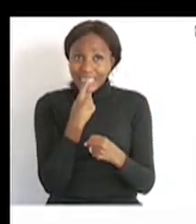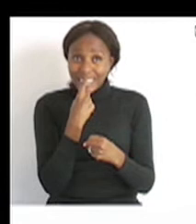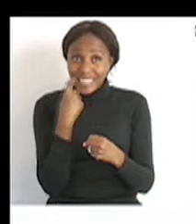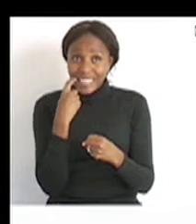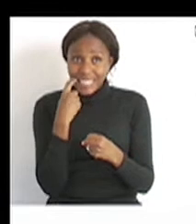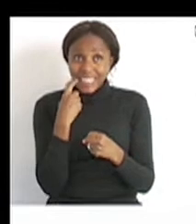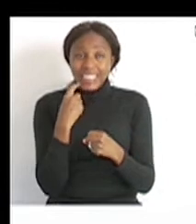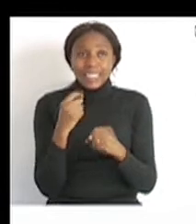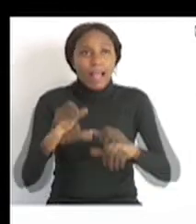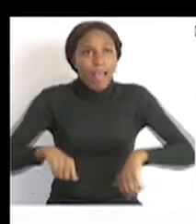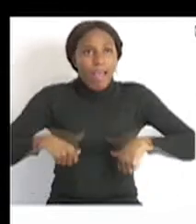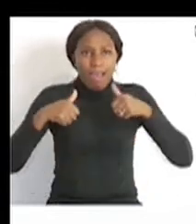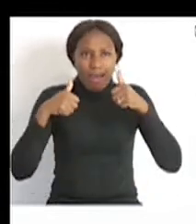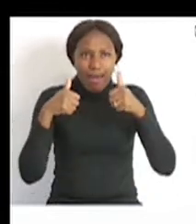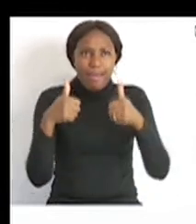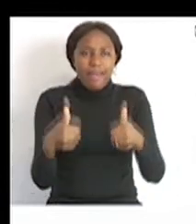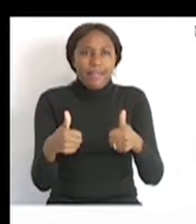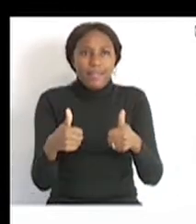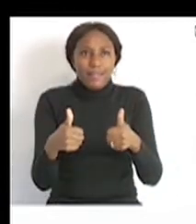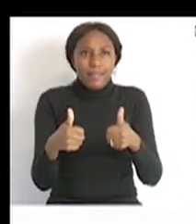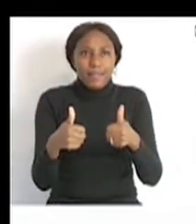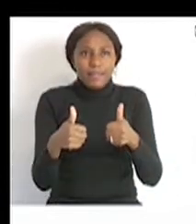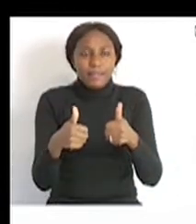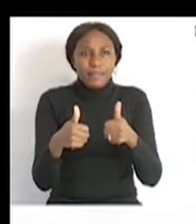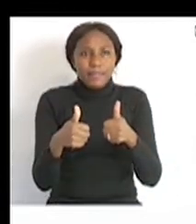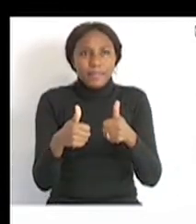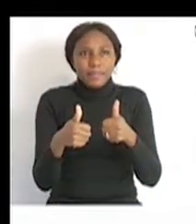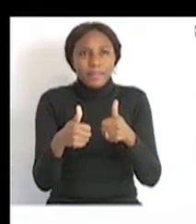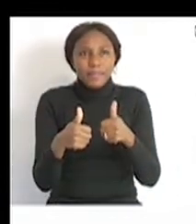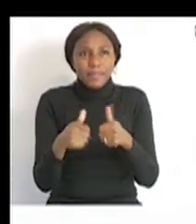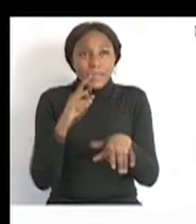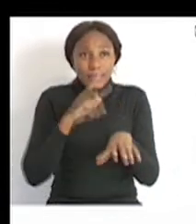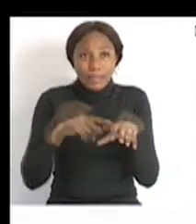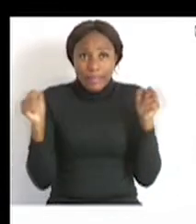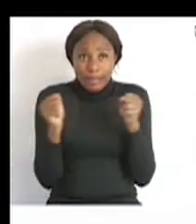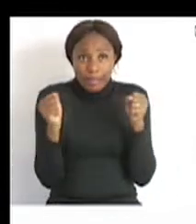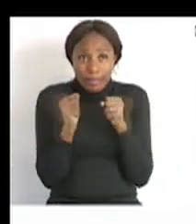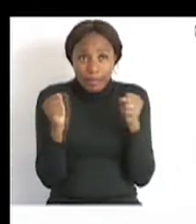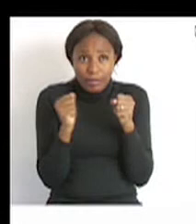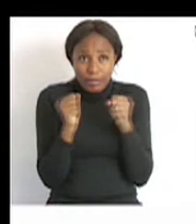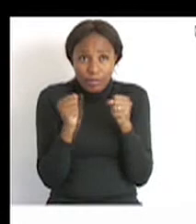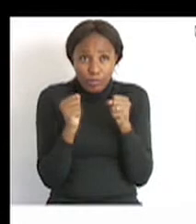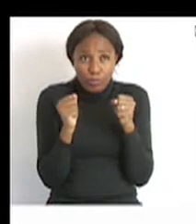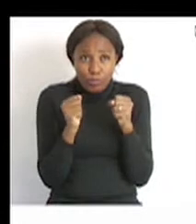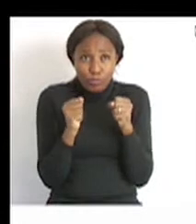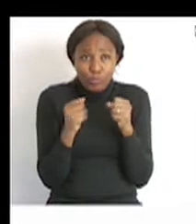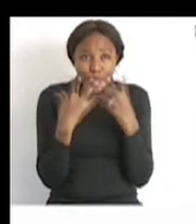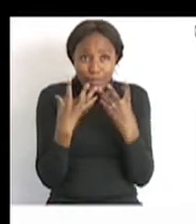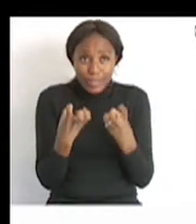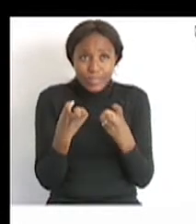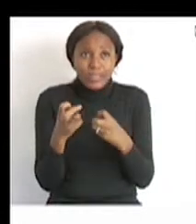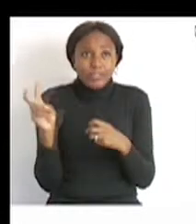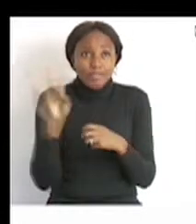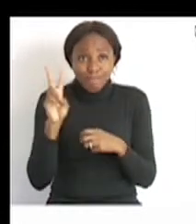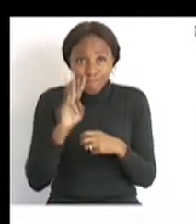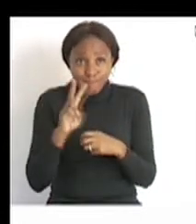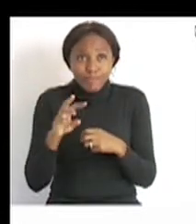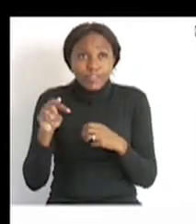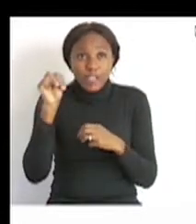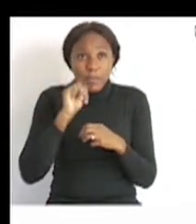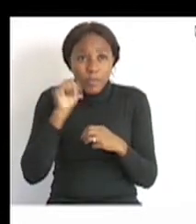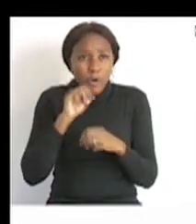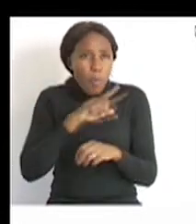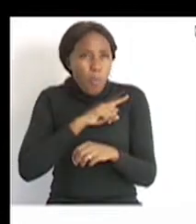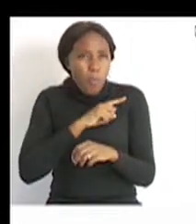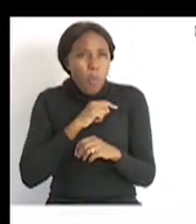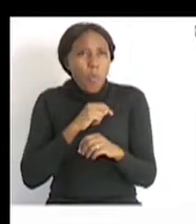gums healthy. So in wintertime right now, your body needs vitamins and minerals. Okay, because they protect your